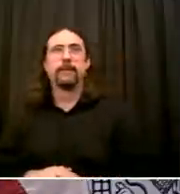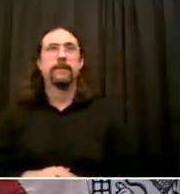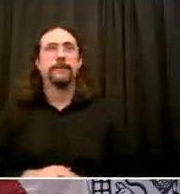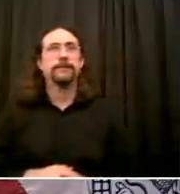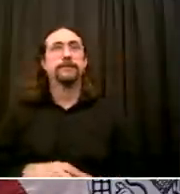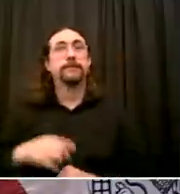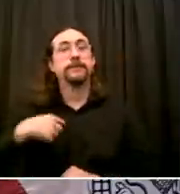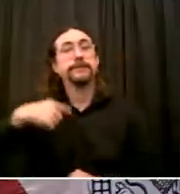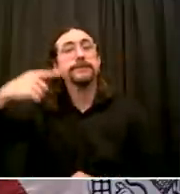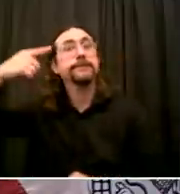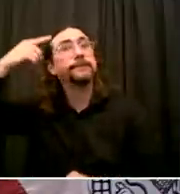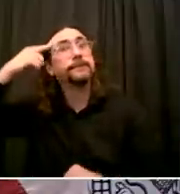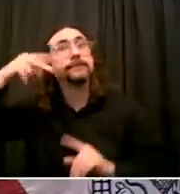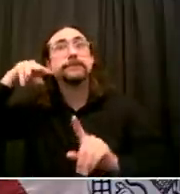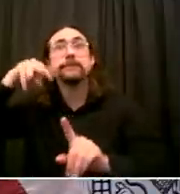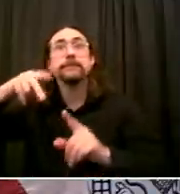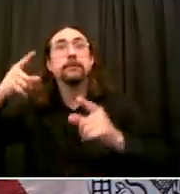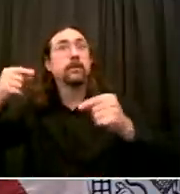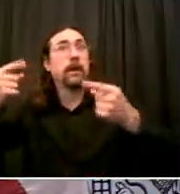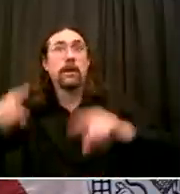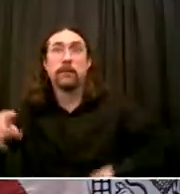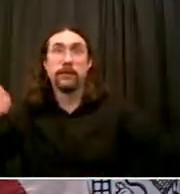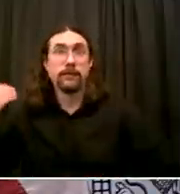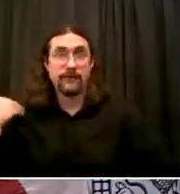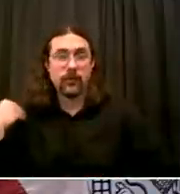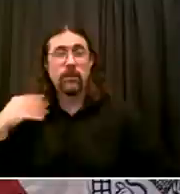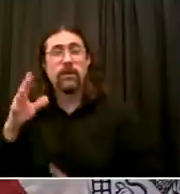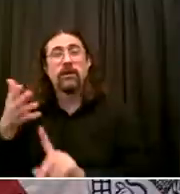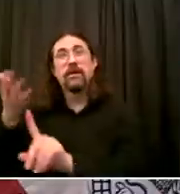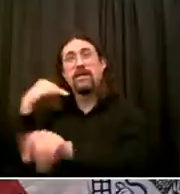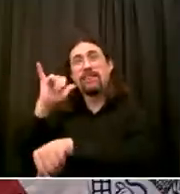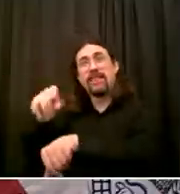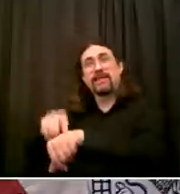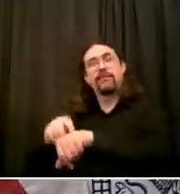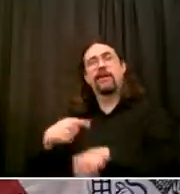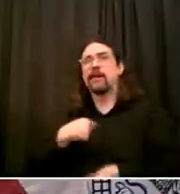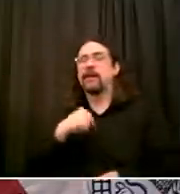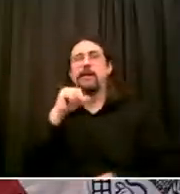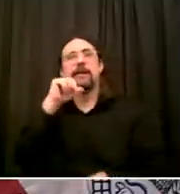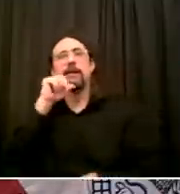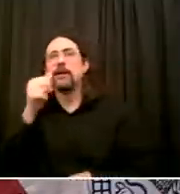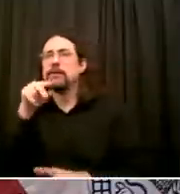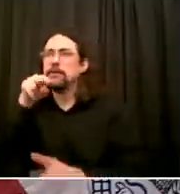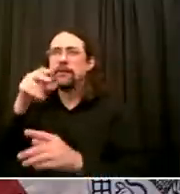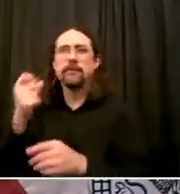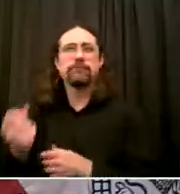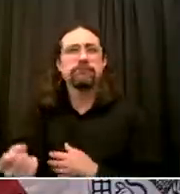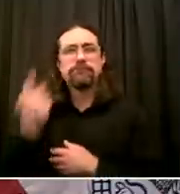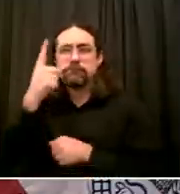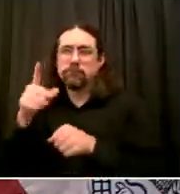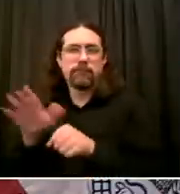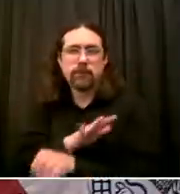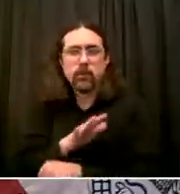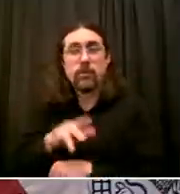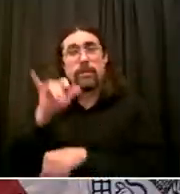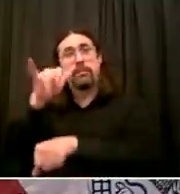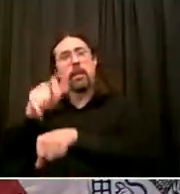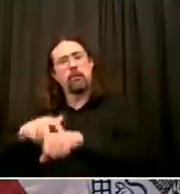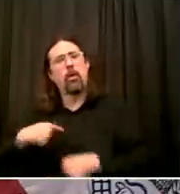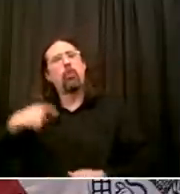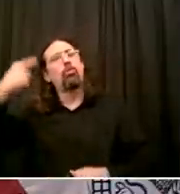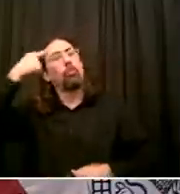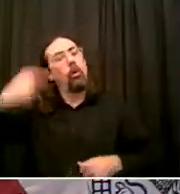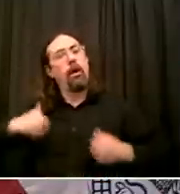to that That I had information, I thought I was working from the right information I now believe I wasn't, honestly So now I am